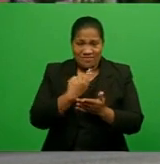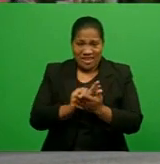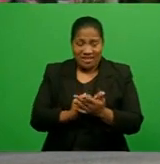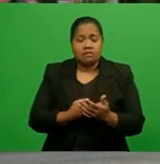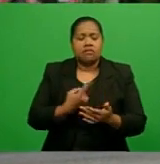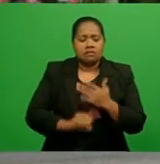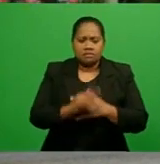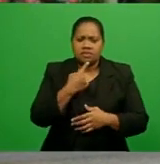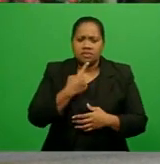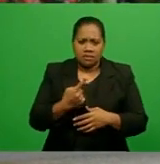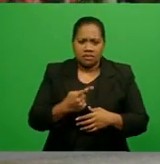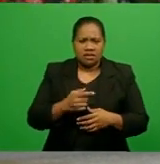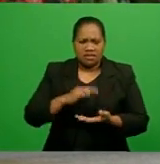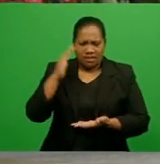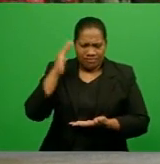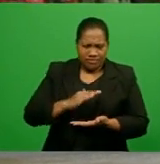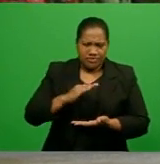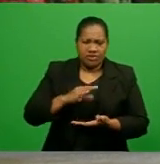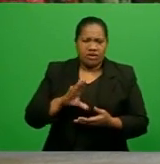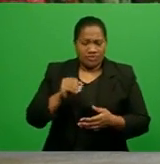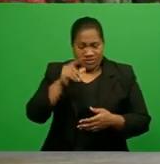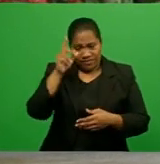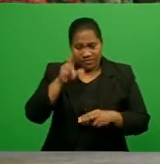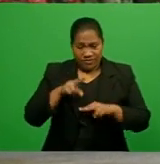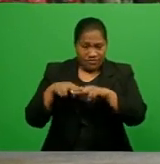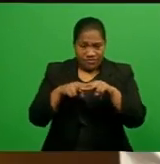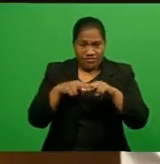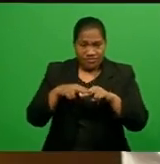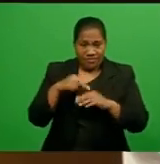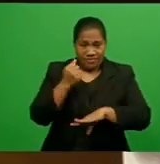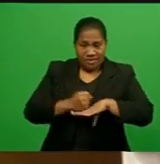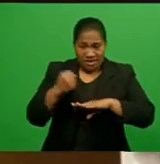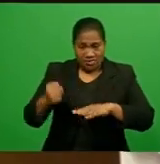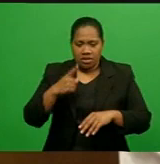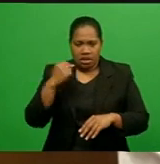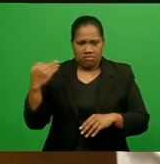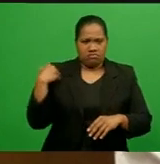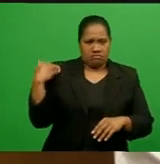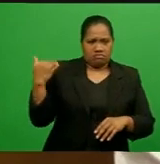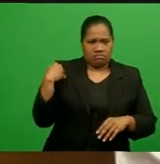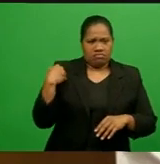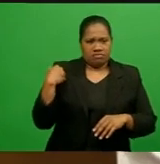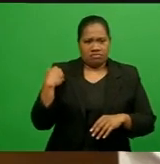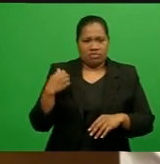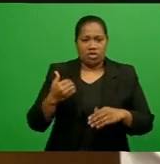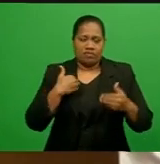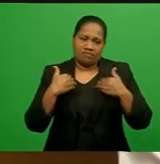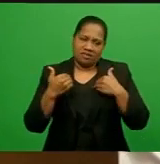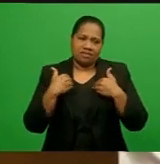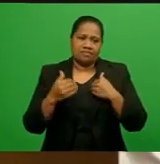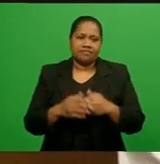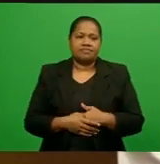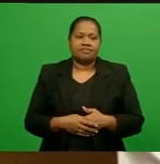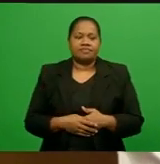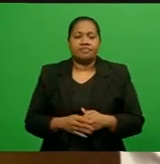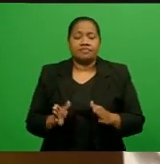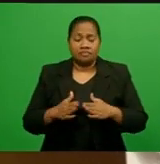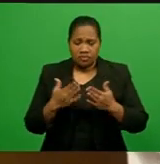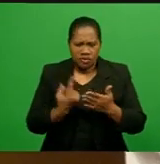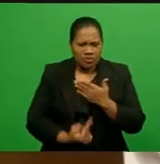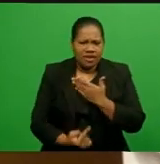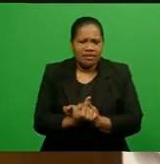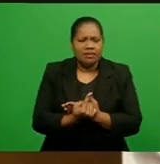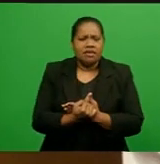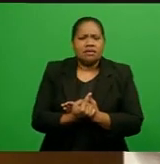the Fijian government may affect the university in the long run. The impact on the Fiji government is basically currently absorbed, so we have not